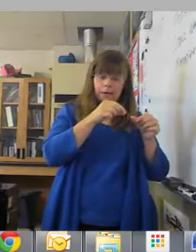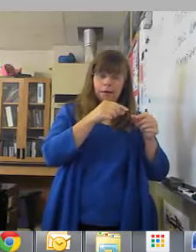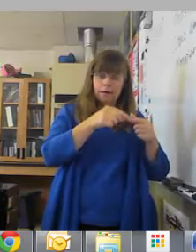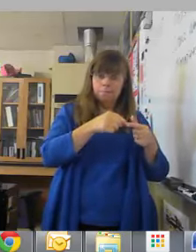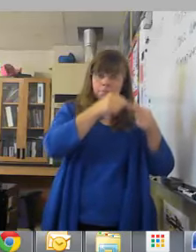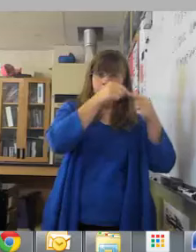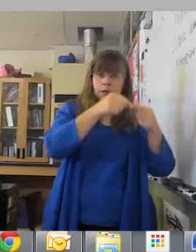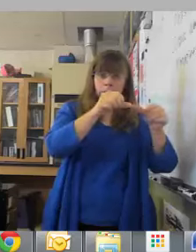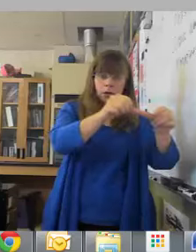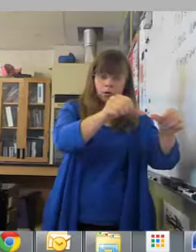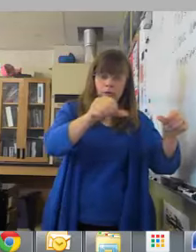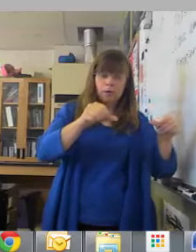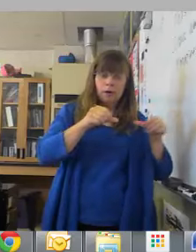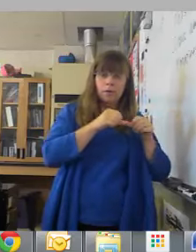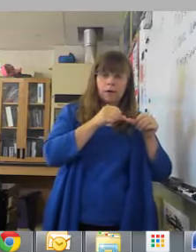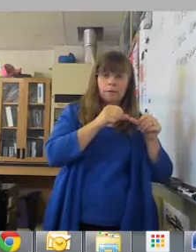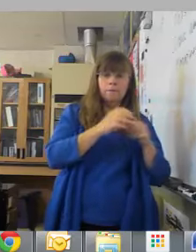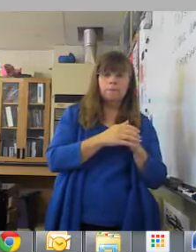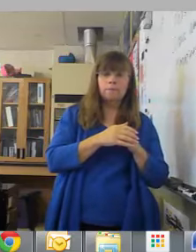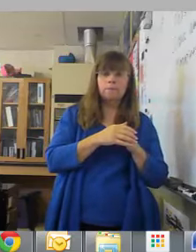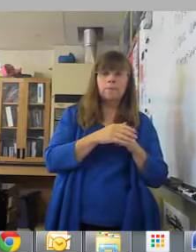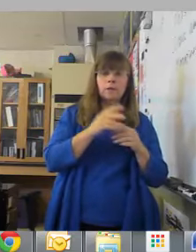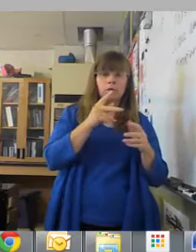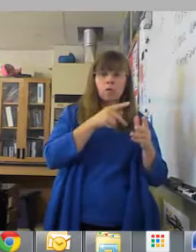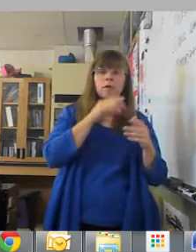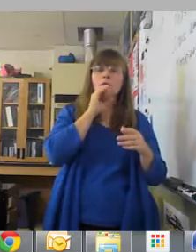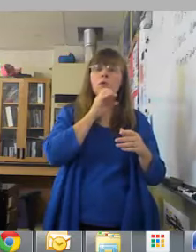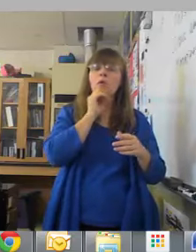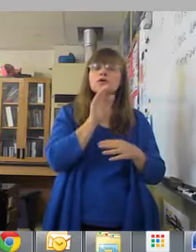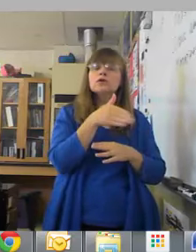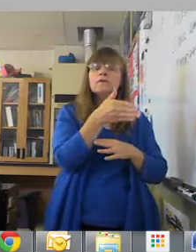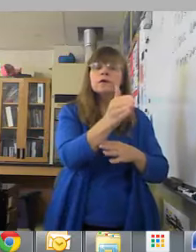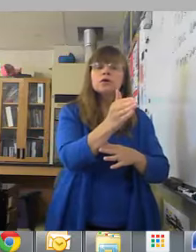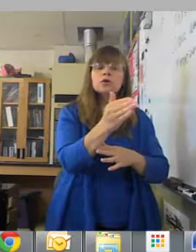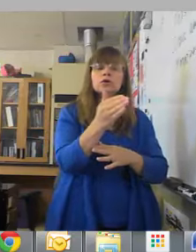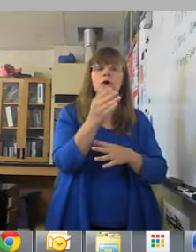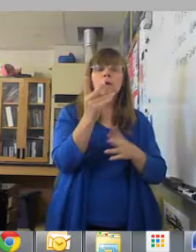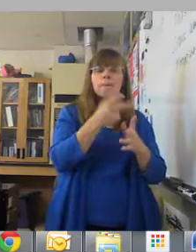they are the population of the orange fish in that habitat.